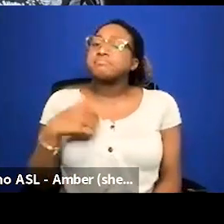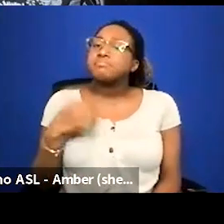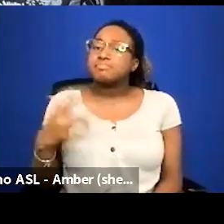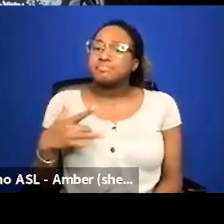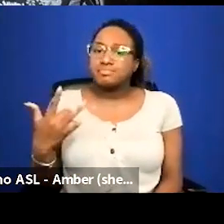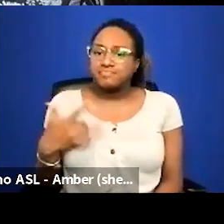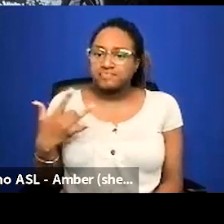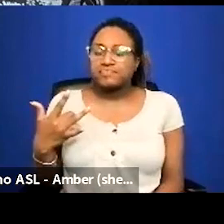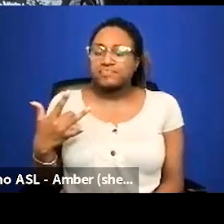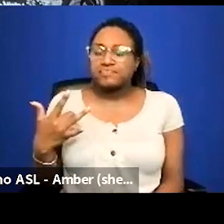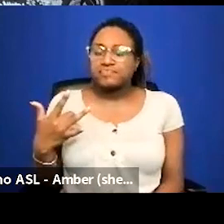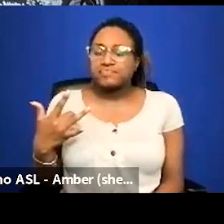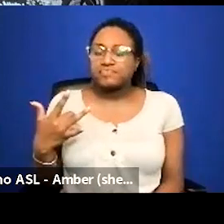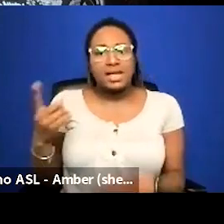about